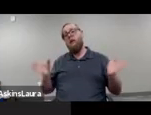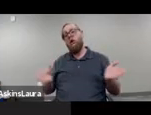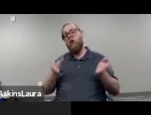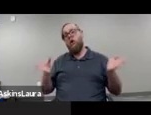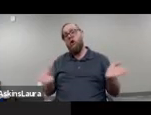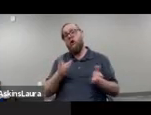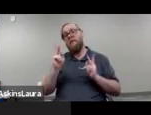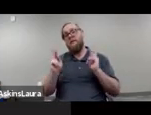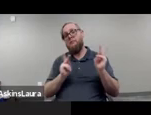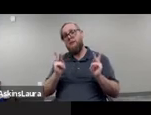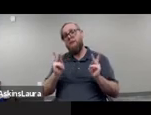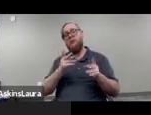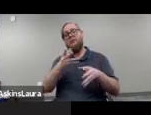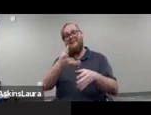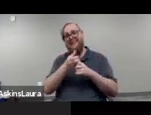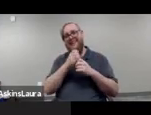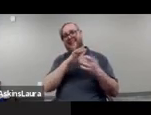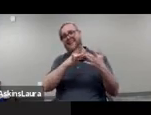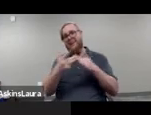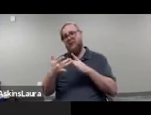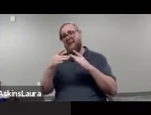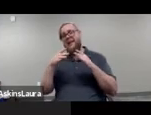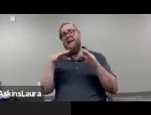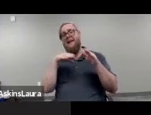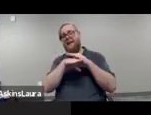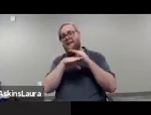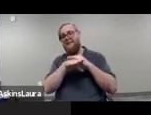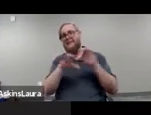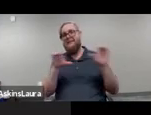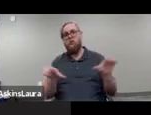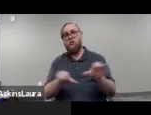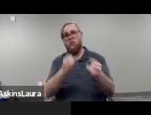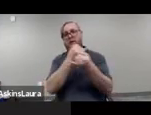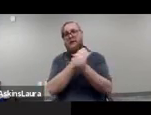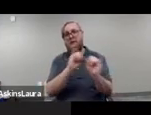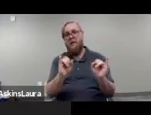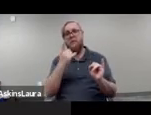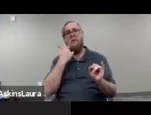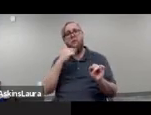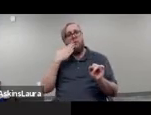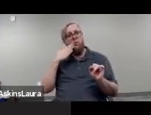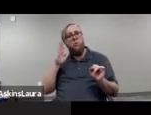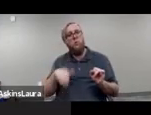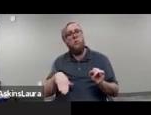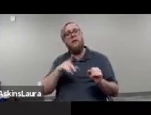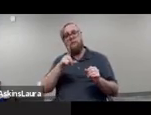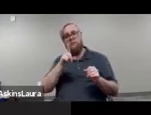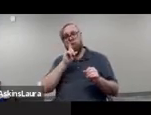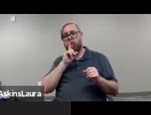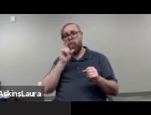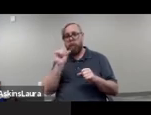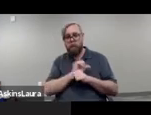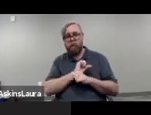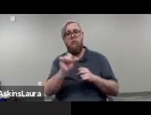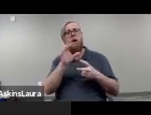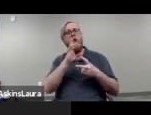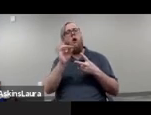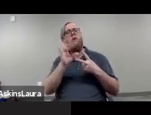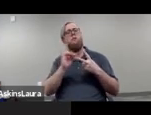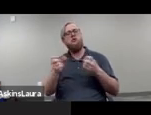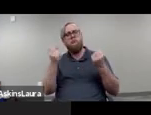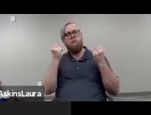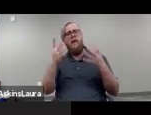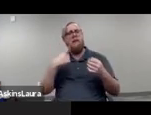a lot of people to get internet access and be able to do it independently because we know that that's certainly a choice that many of us have,